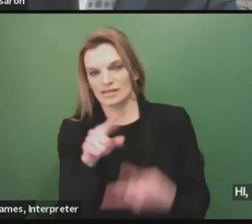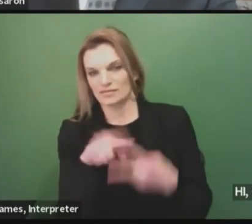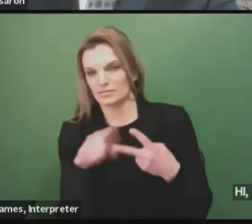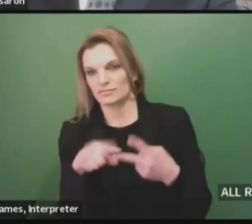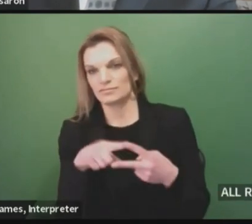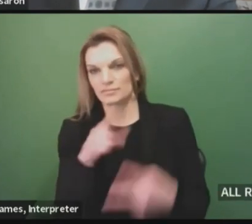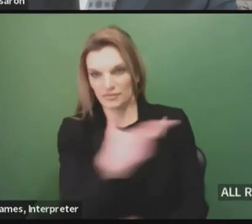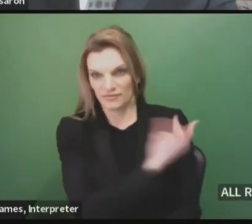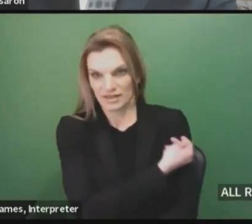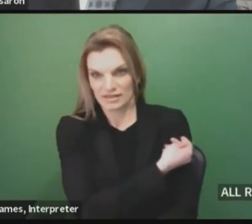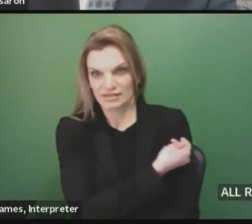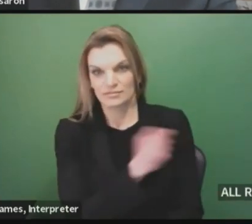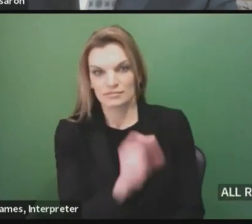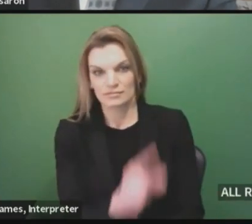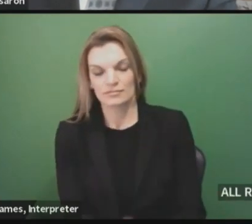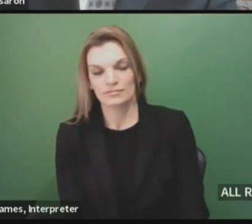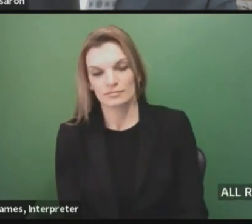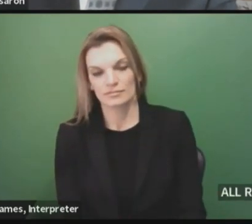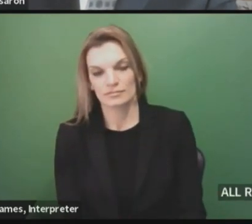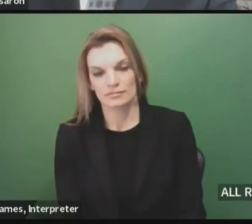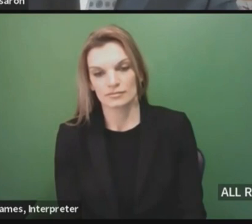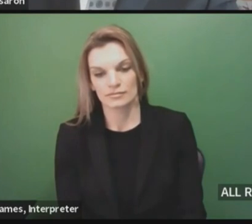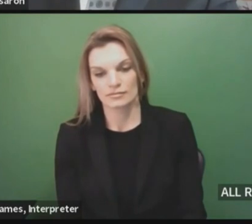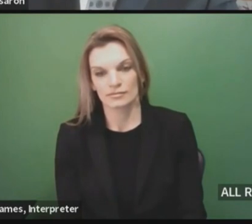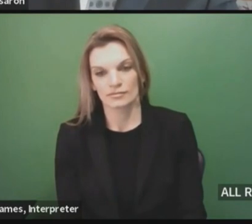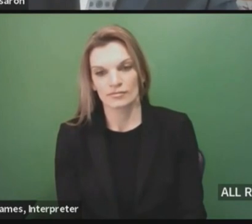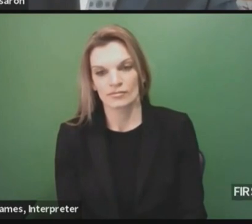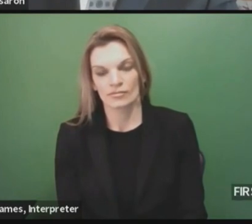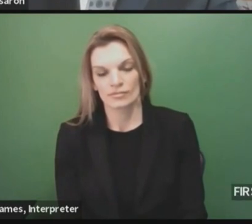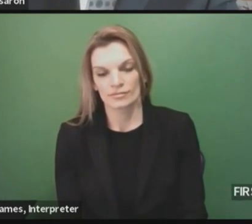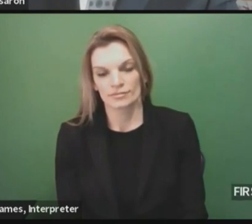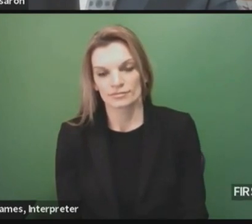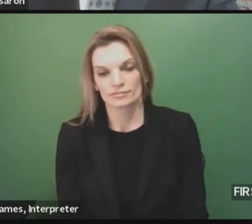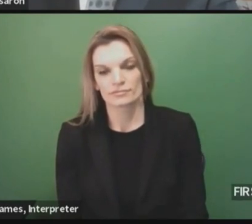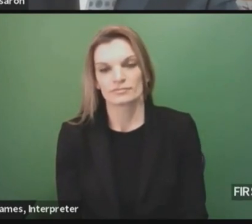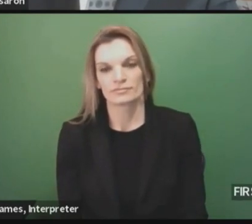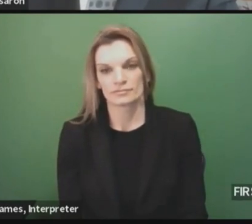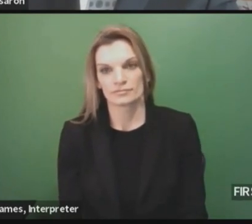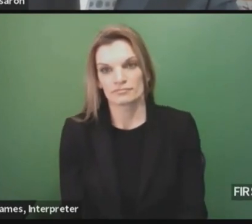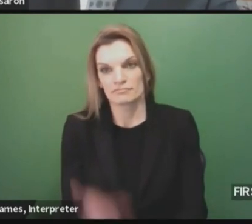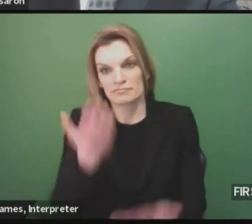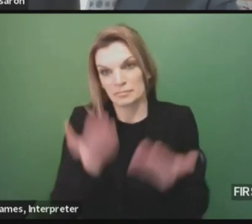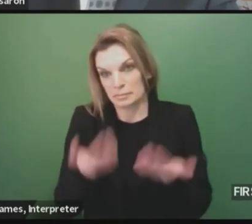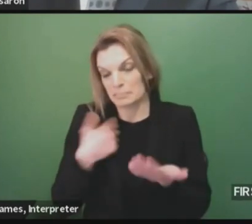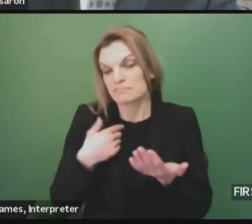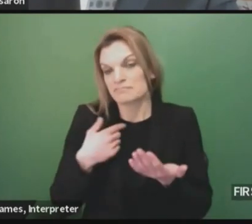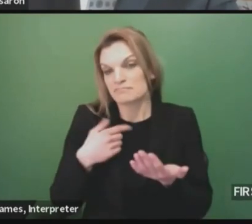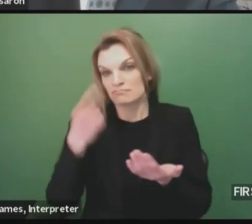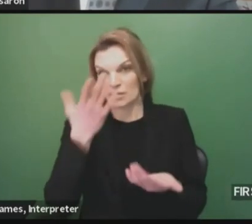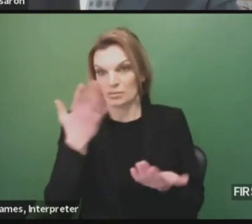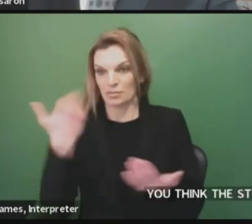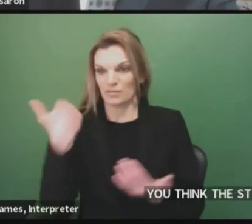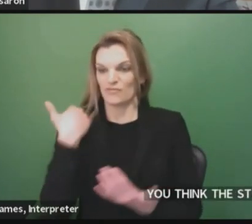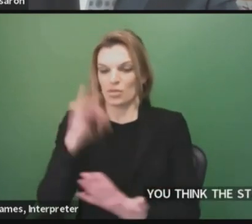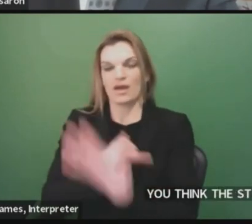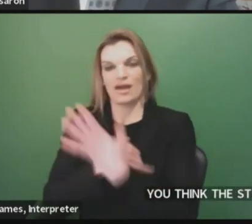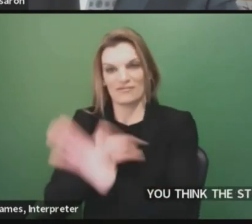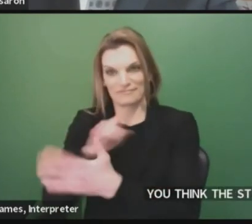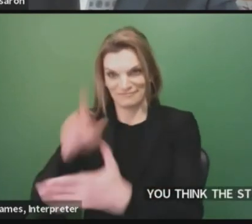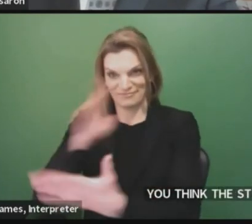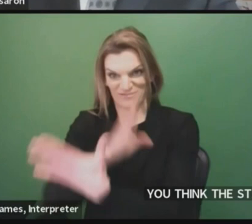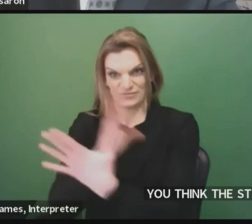do you think the state should consider pulling back to just eligibility for those in that 1A group